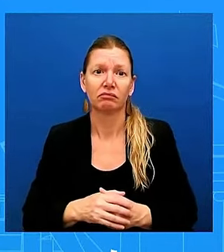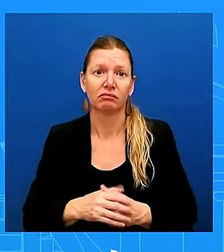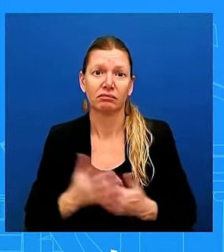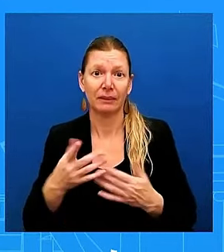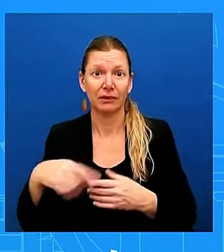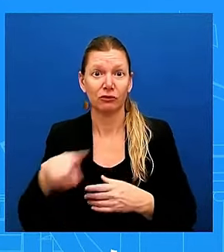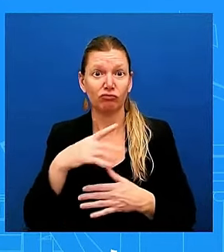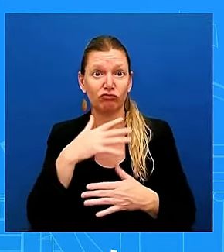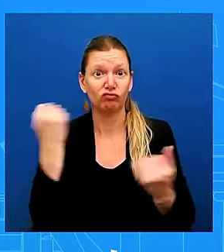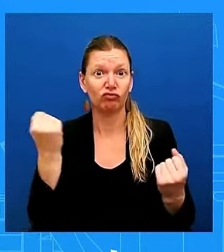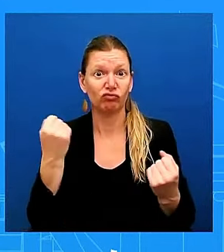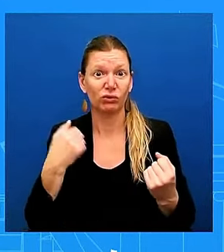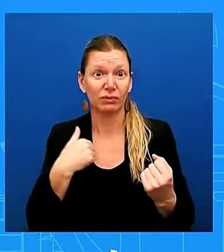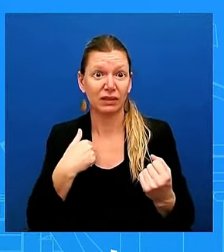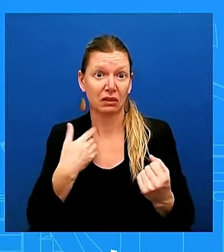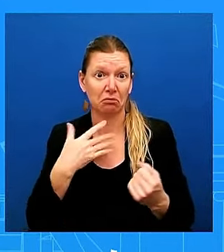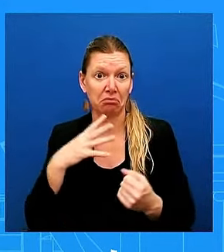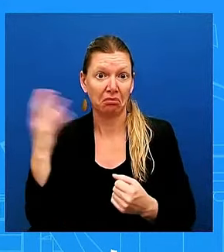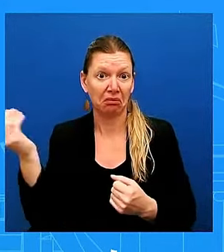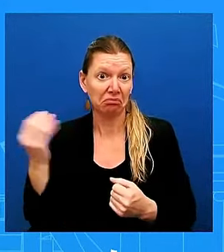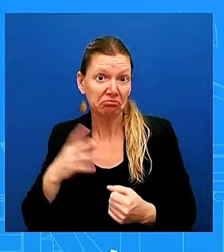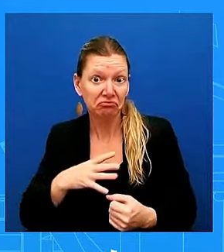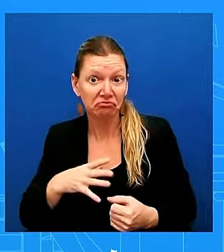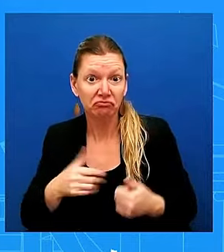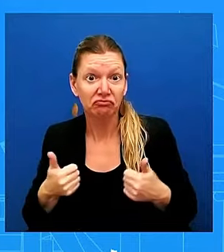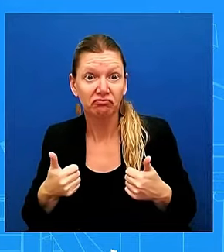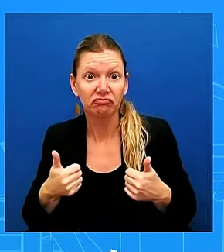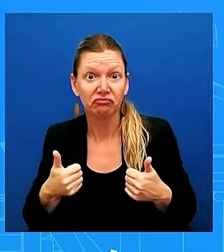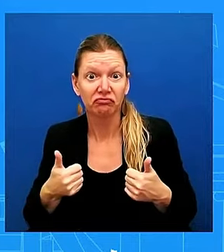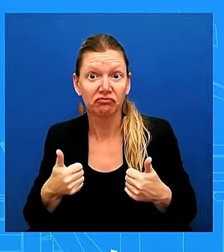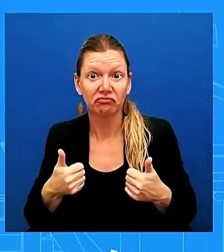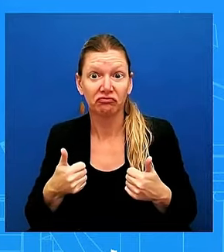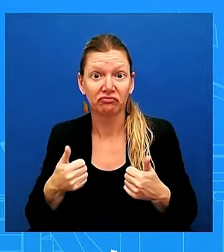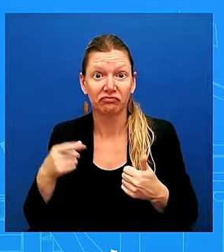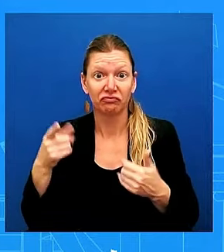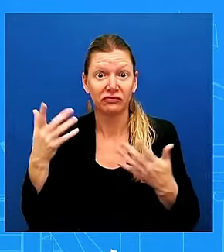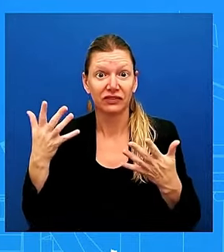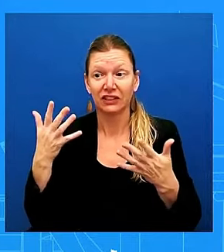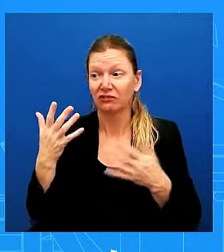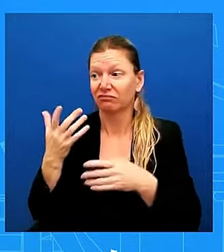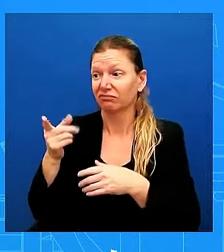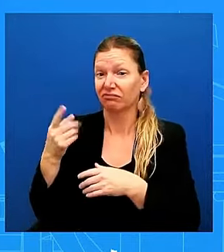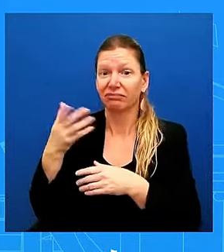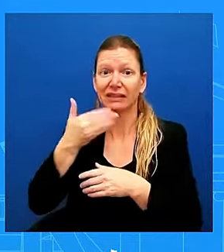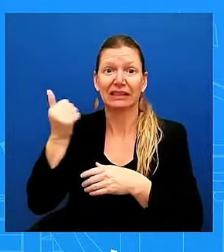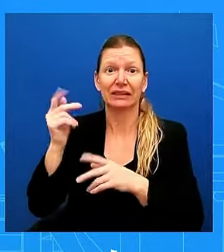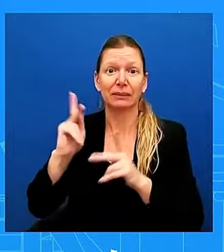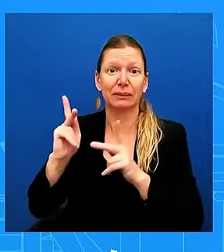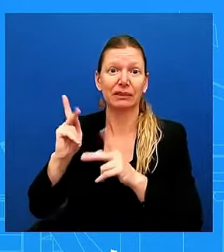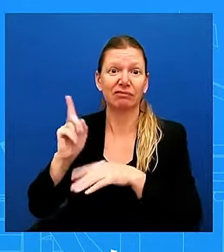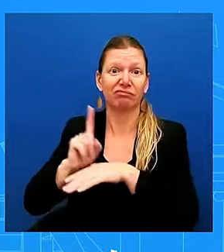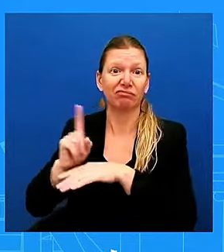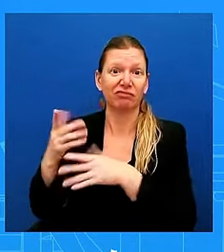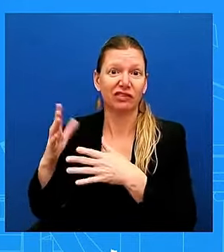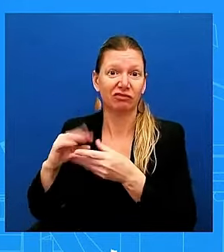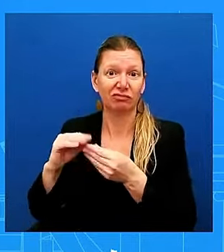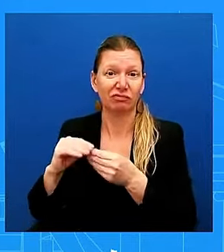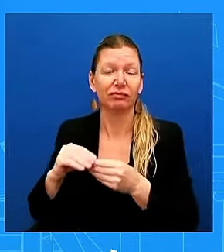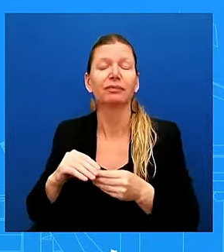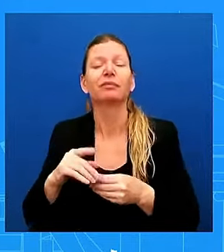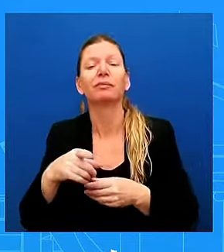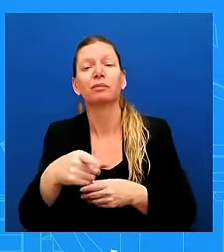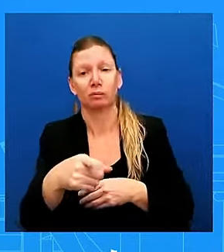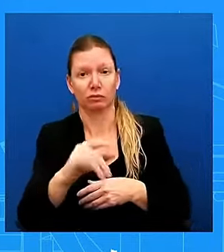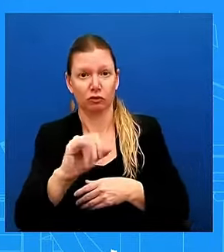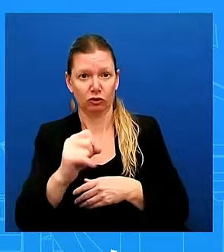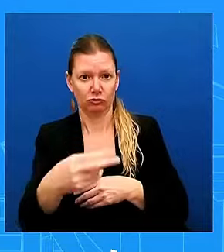guys got, you guys got all the best. You guys got all the best. Go ahead, Josh. So we were to like zoom out. Yeah. President Biden came in